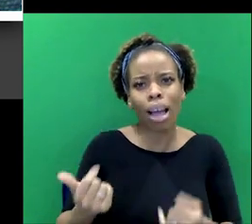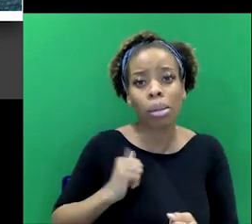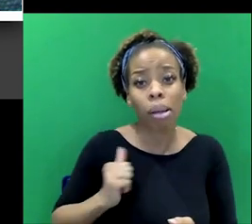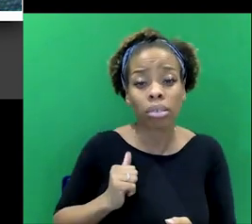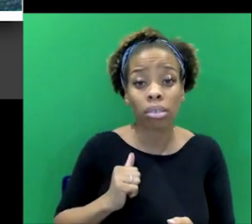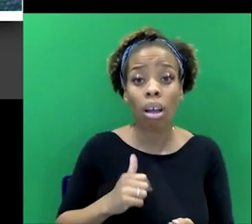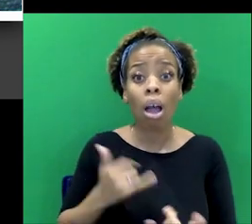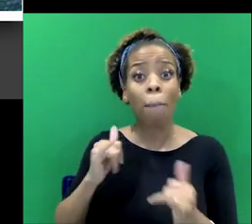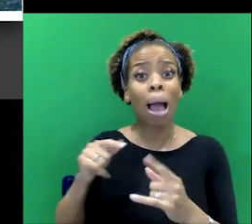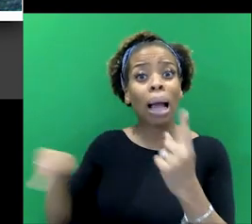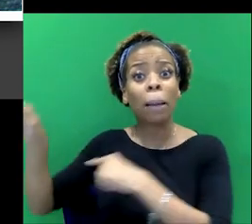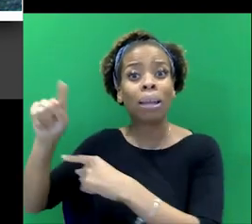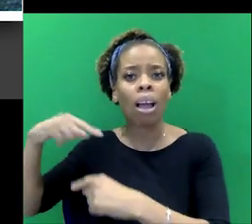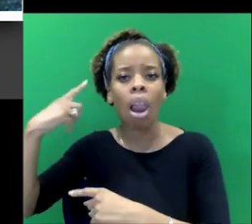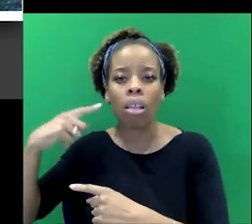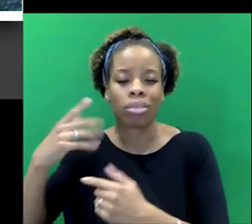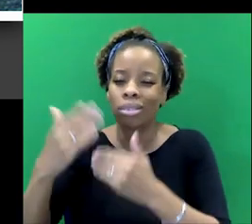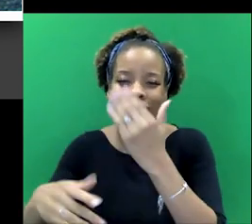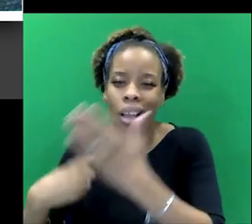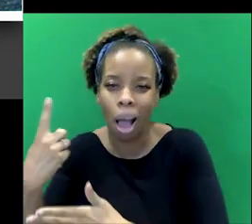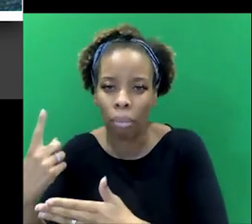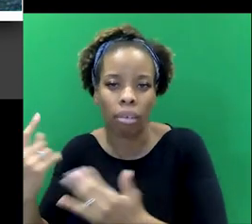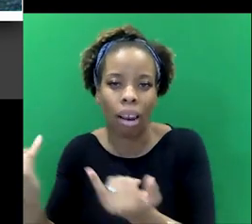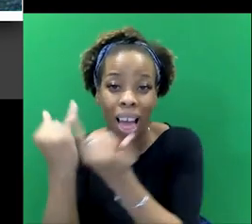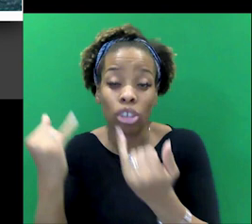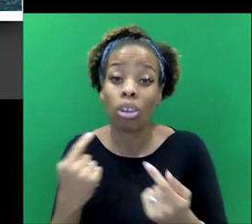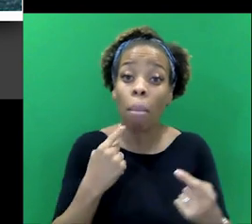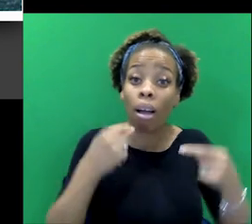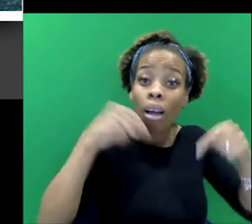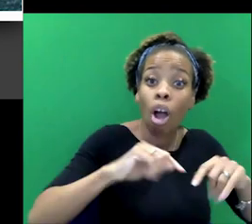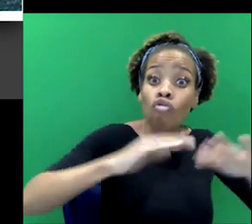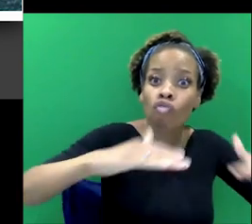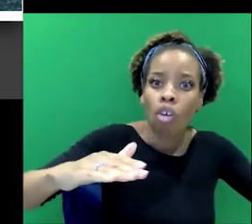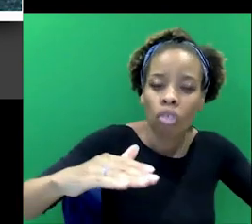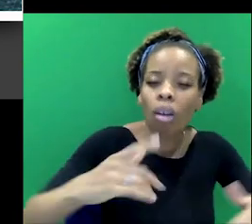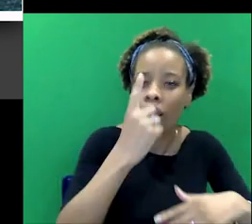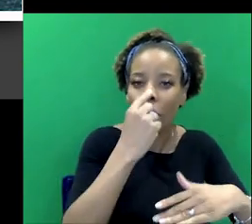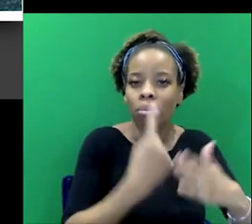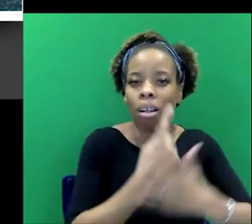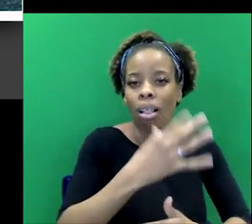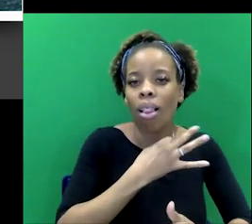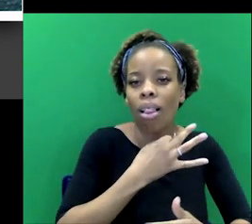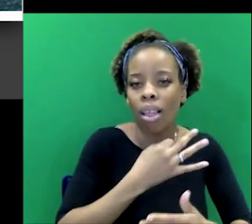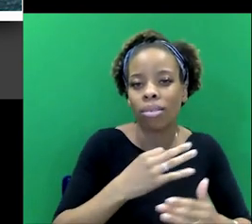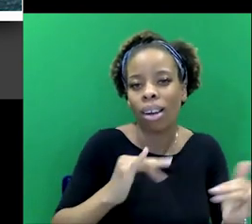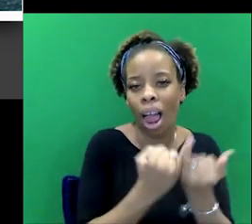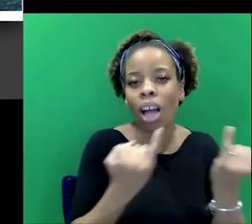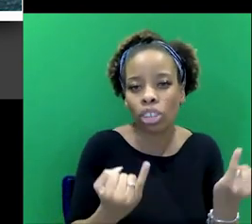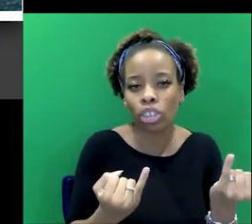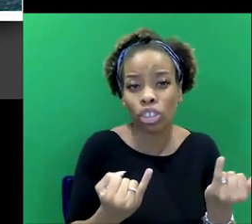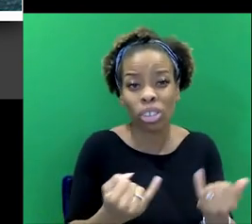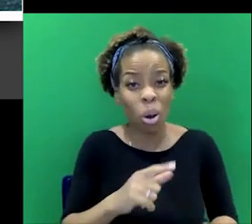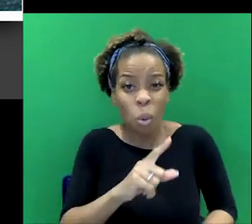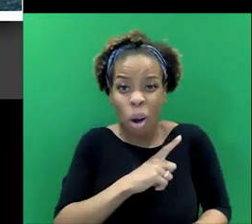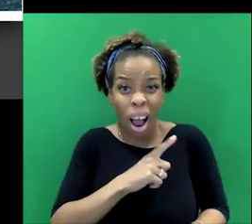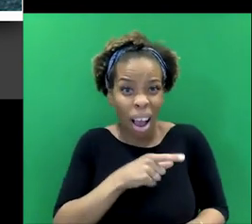know. But I think it is very, this severity of this crime, the hate letters happened because of it